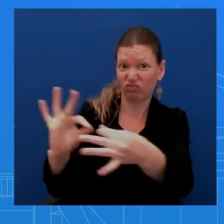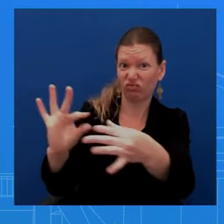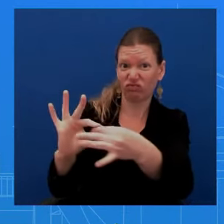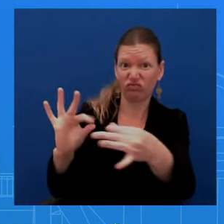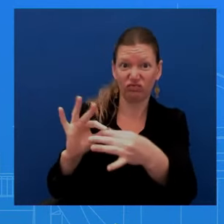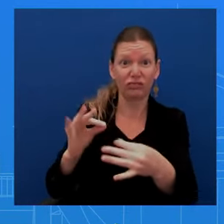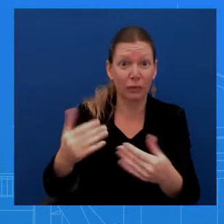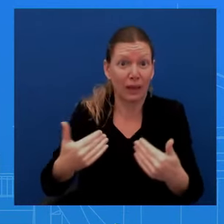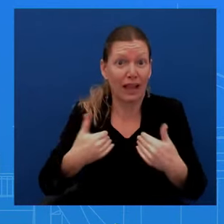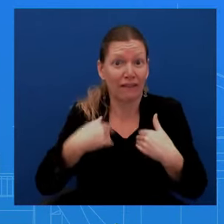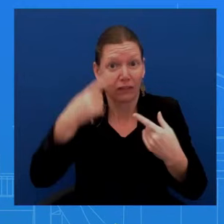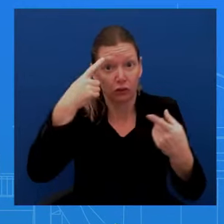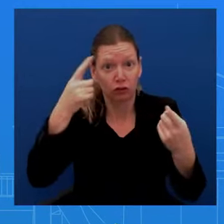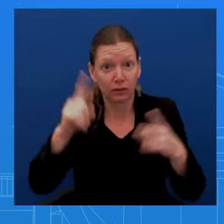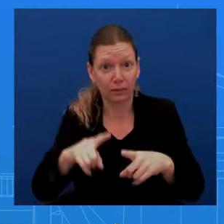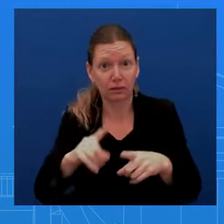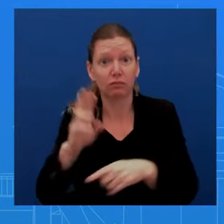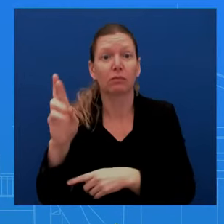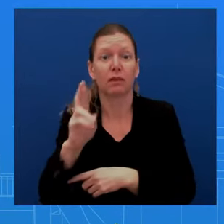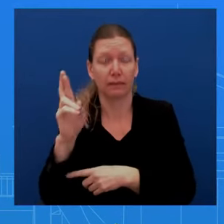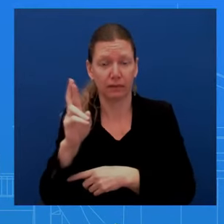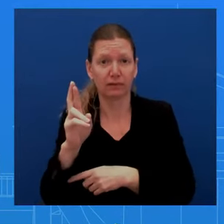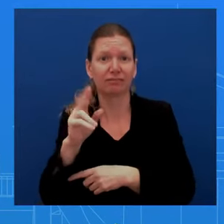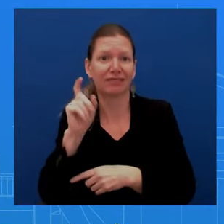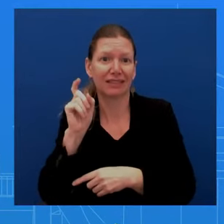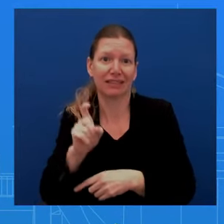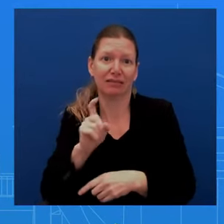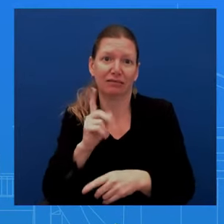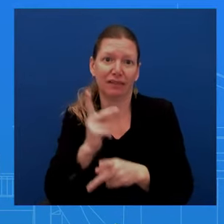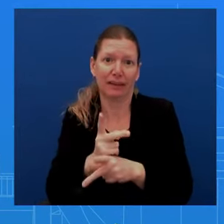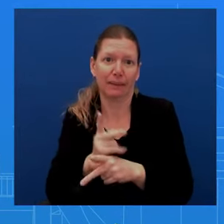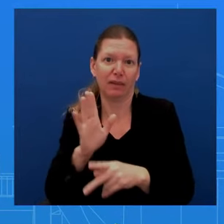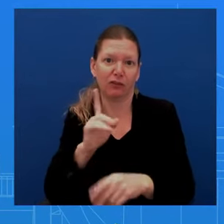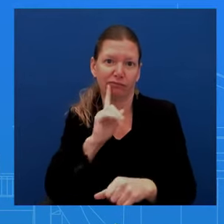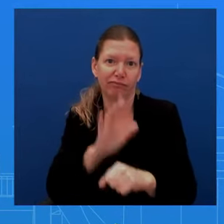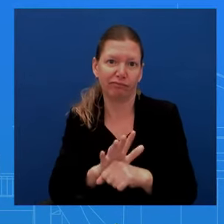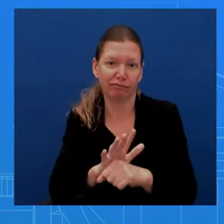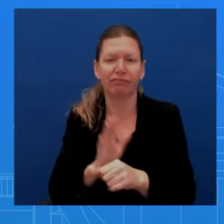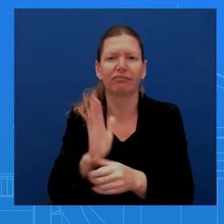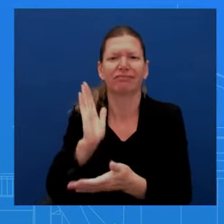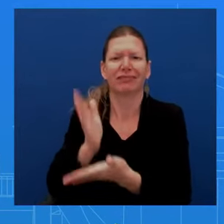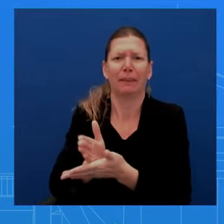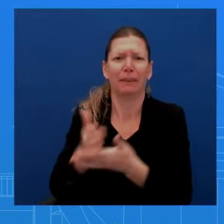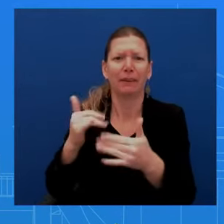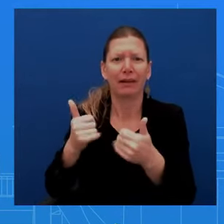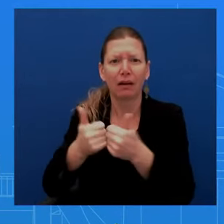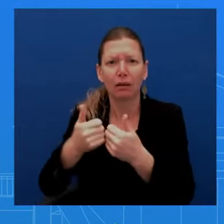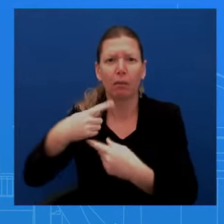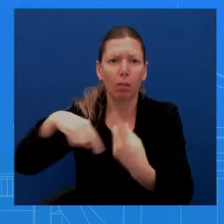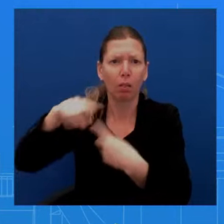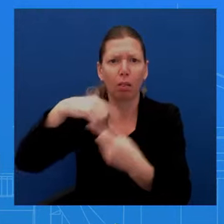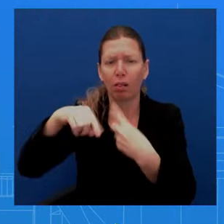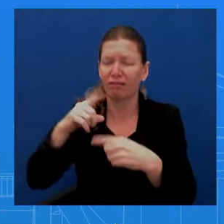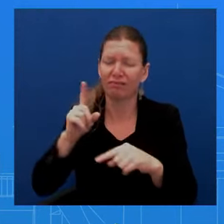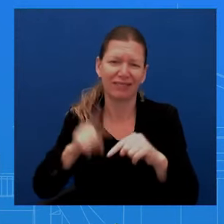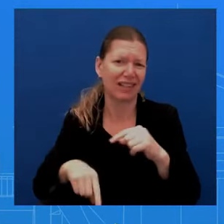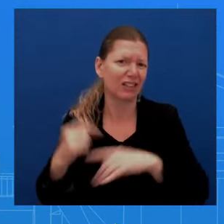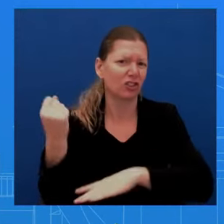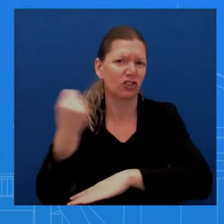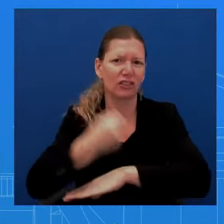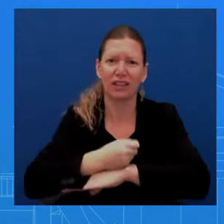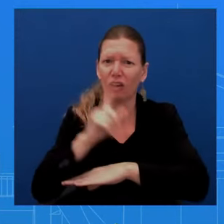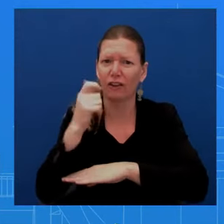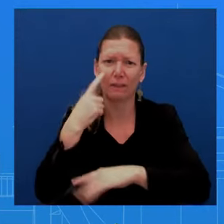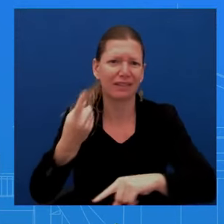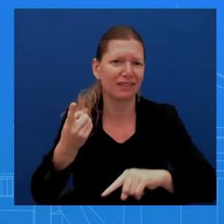stop playing or any games here. We cannot have a shutdown. The American people do not deserve a shutdown. And that is their basic duty, uh, to keep the